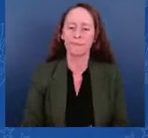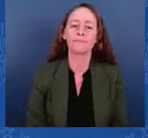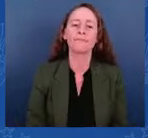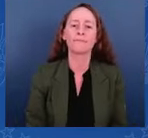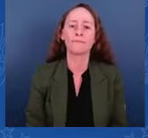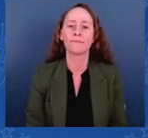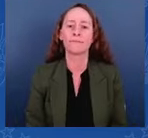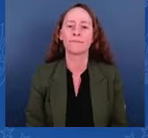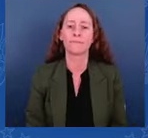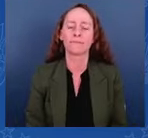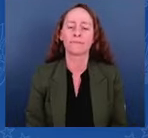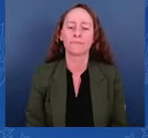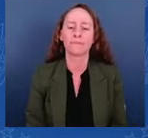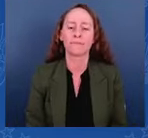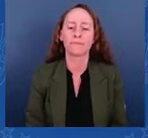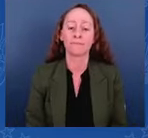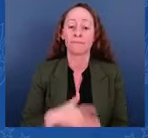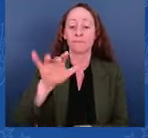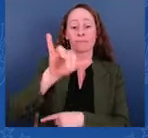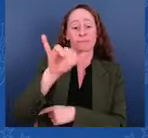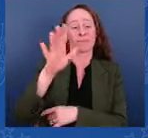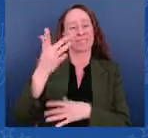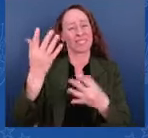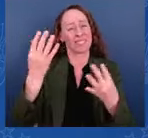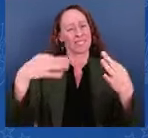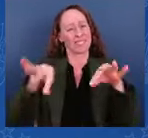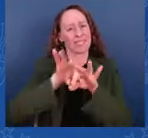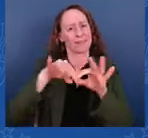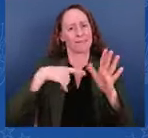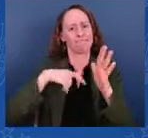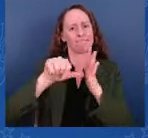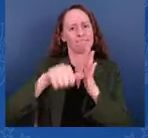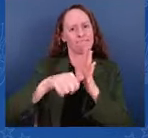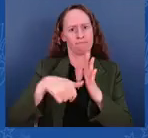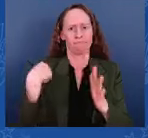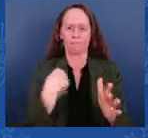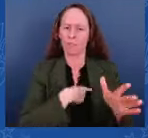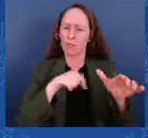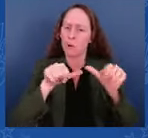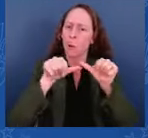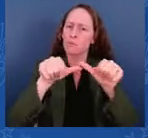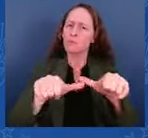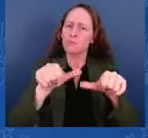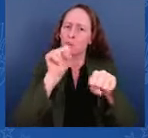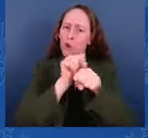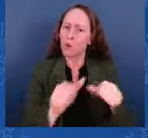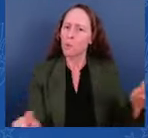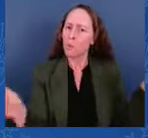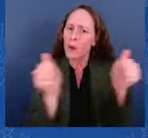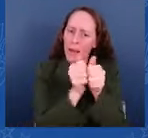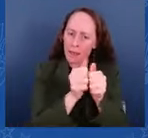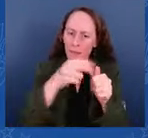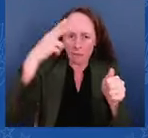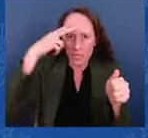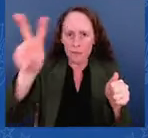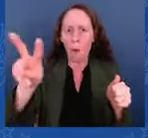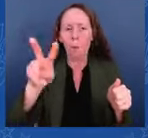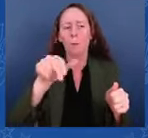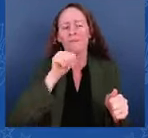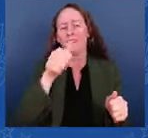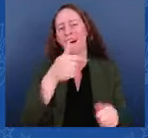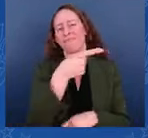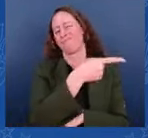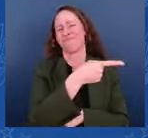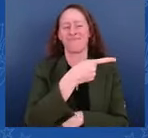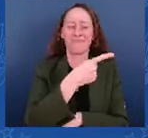continue to work closely with our Mexican neighbors instead of attacking Mexico. And it's worked. We've built a strong